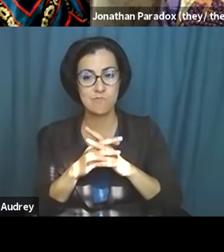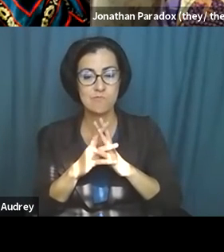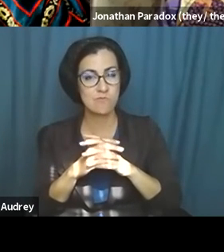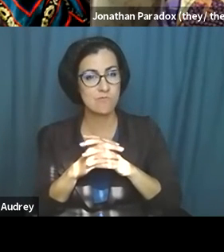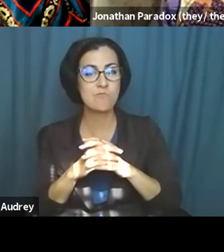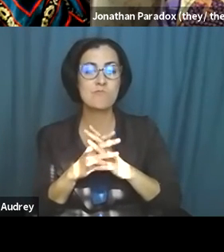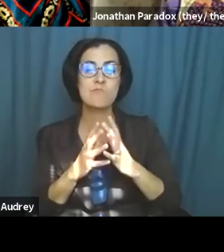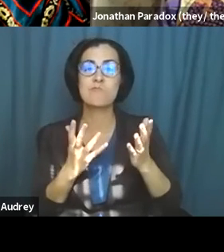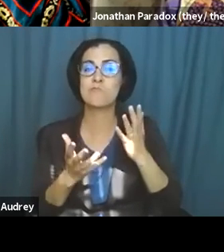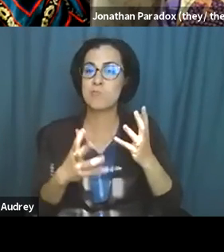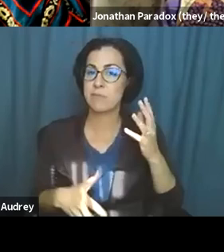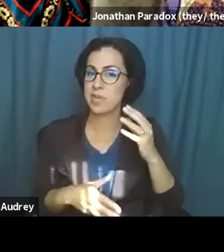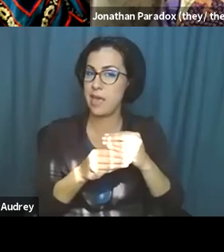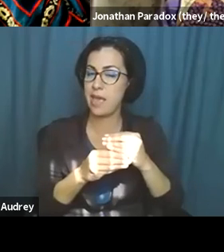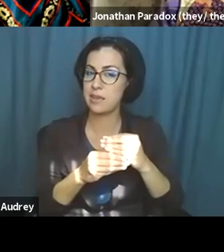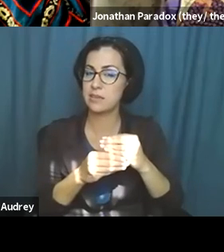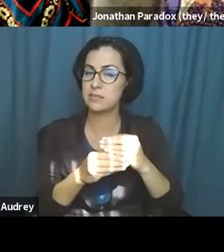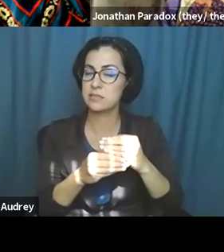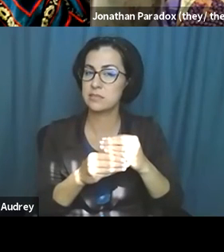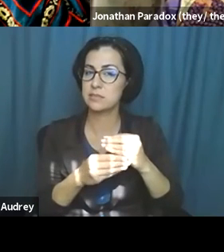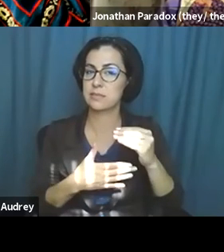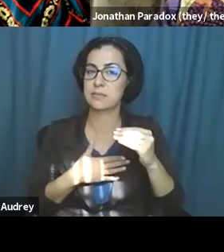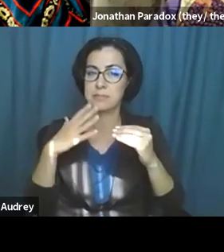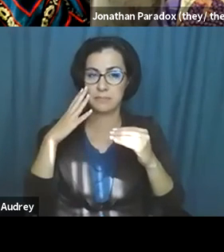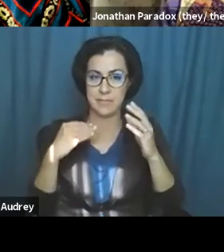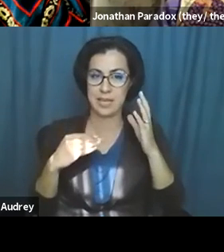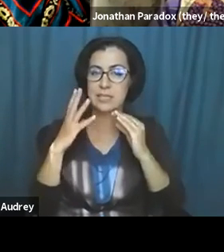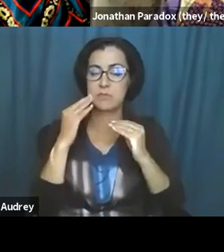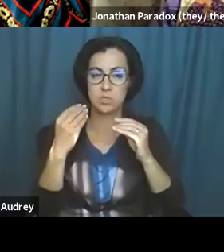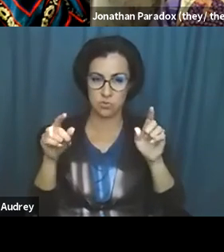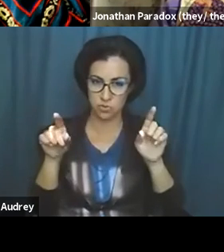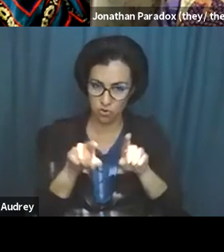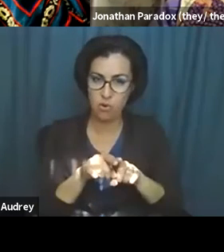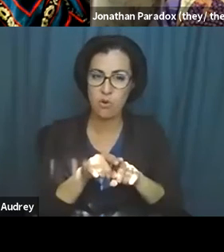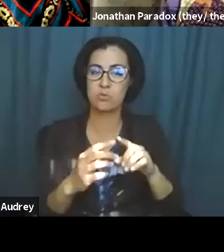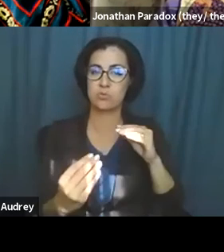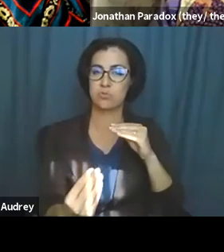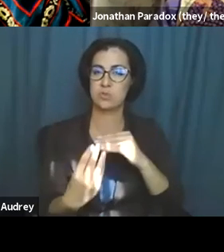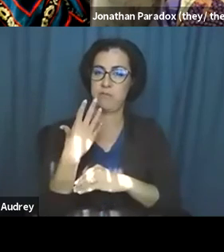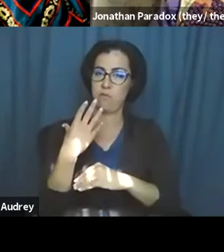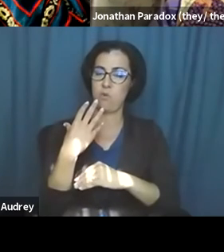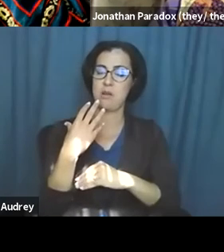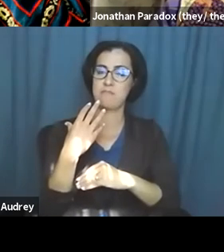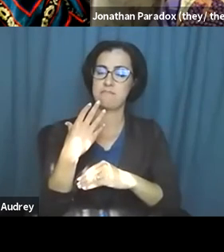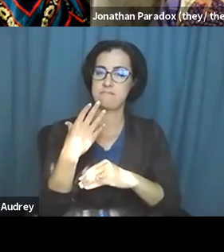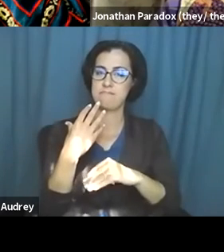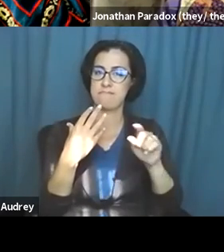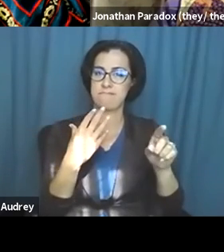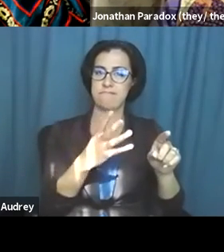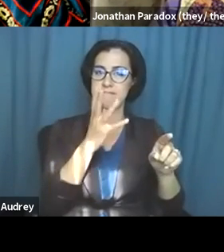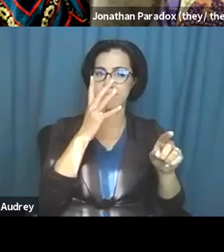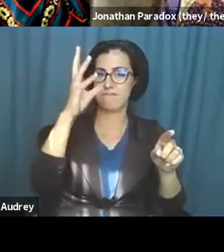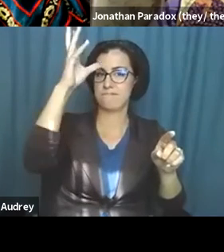uh, maybe that my, um, experiences have also been informed through, um, my parents